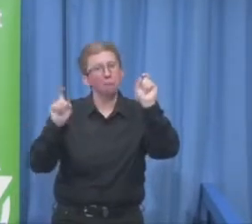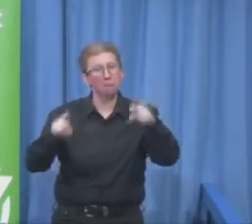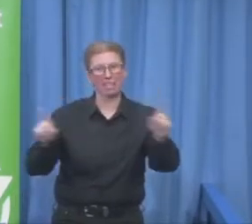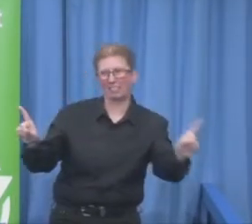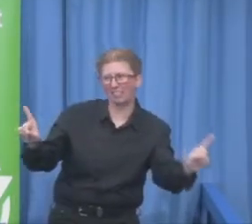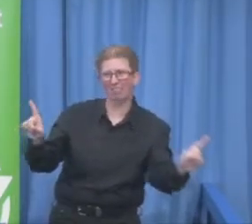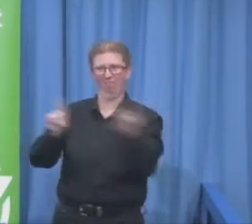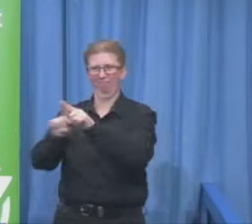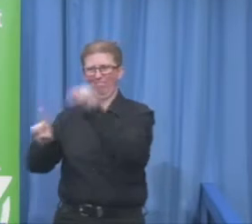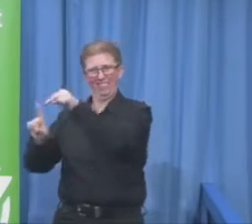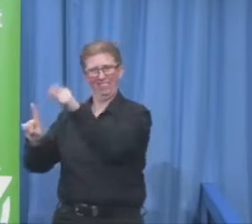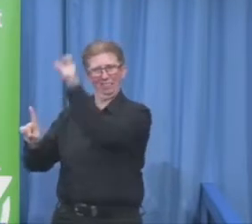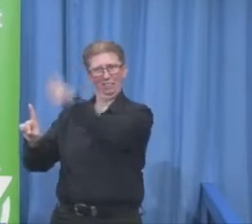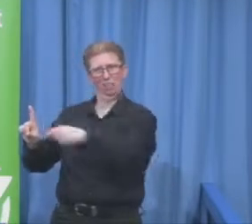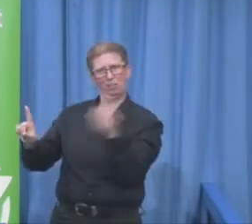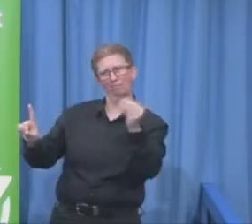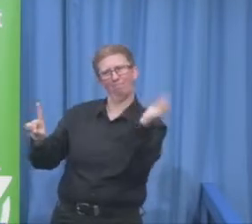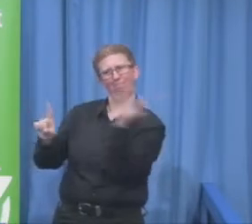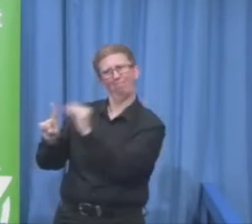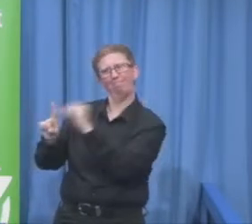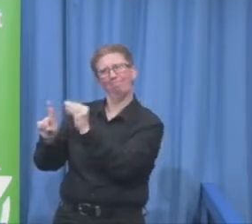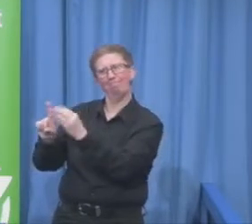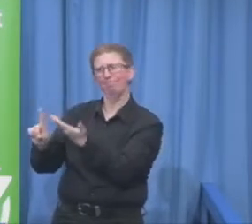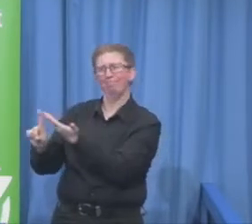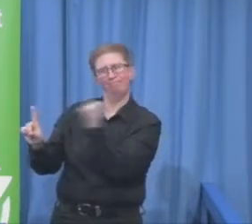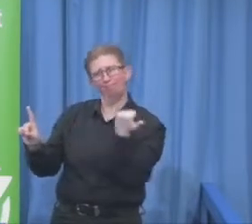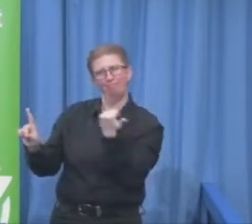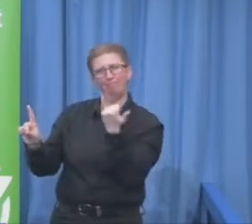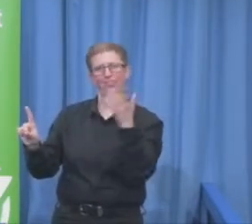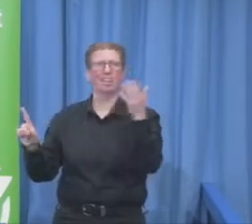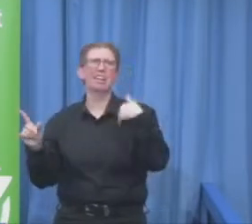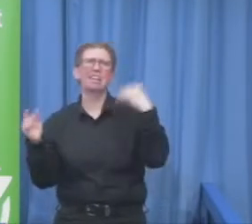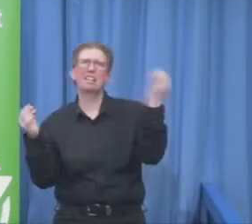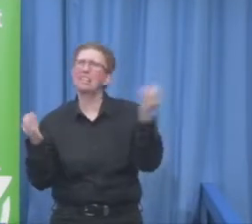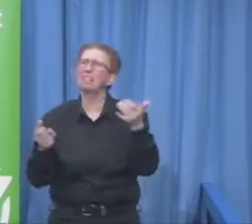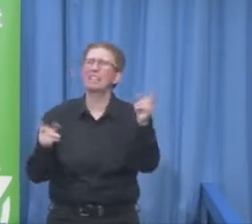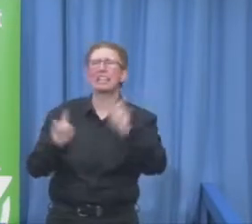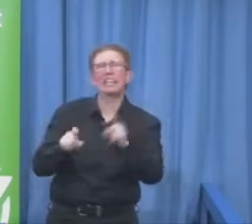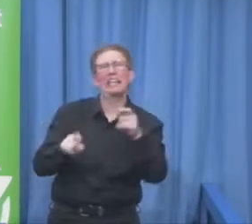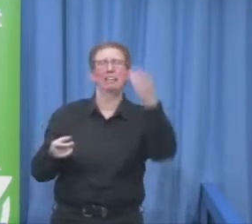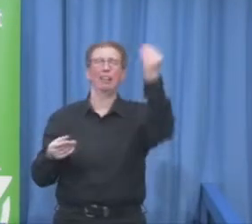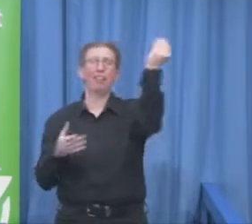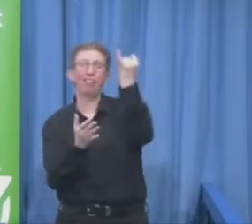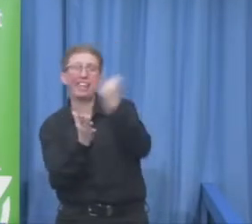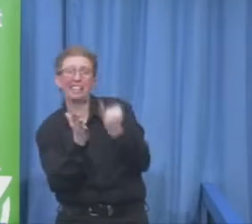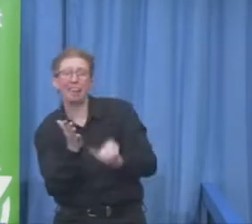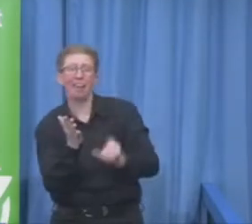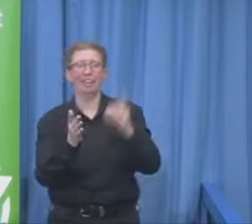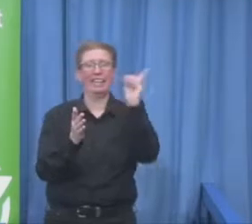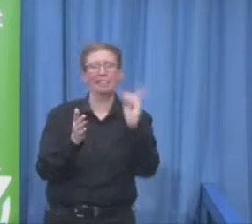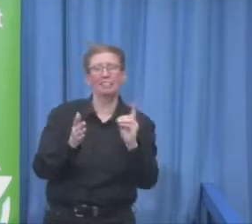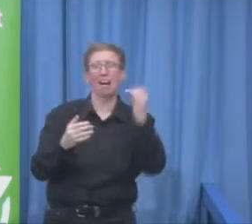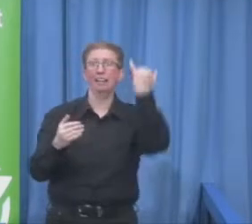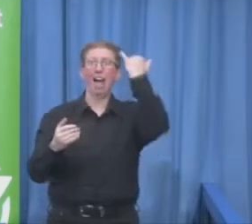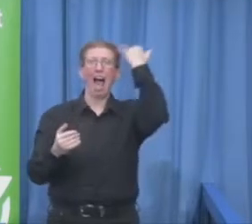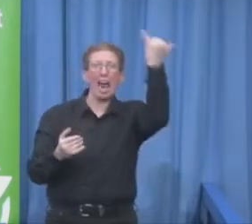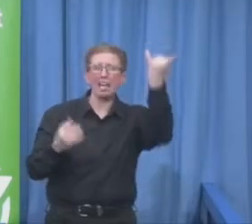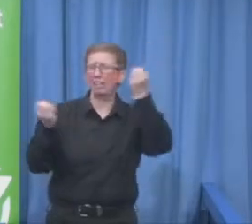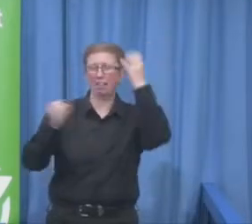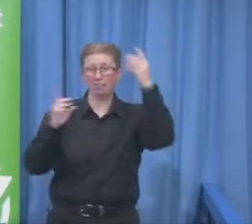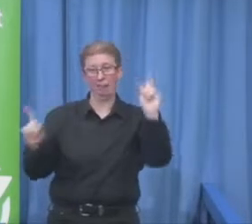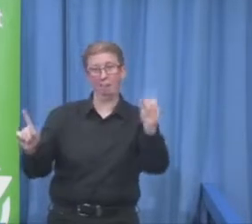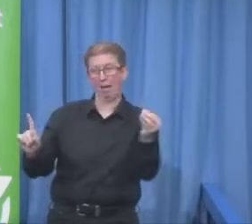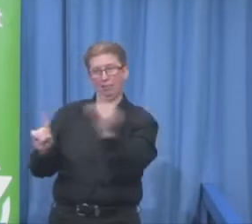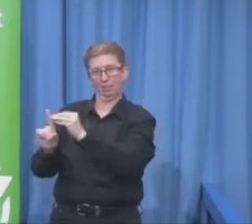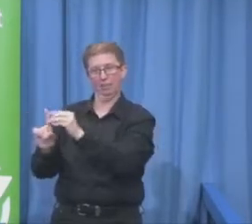design, we need creativity, we need to frame the issue of disability differently in the mindsets of everybody else outside this room, so I